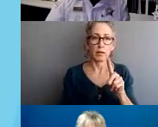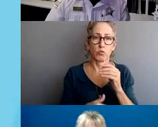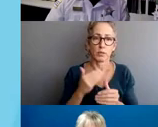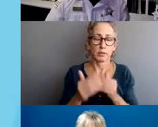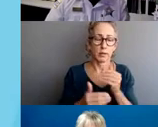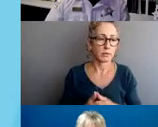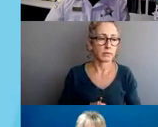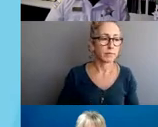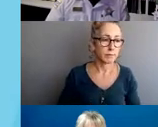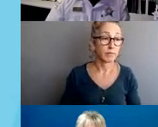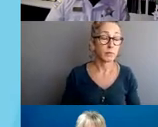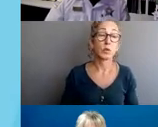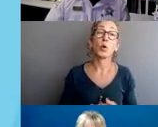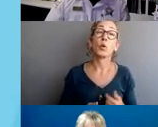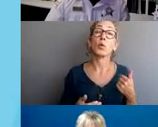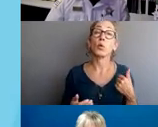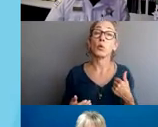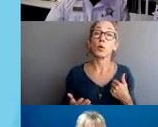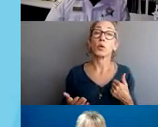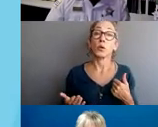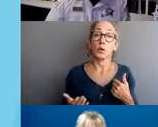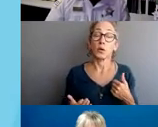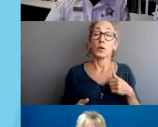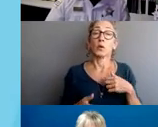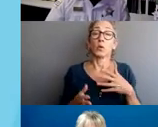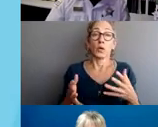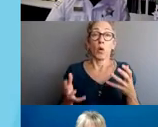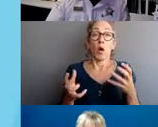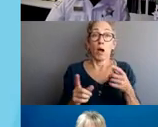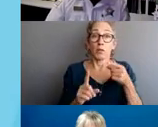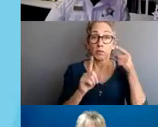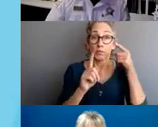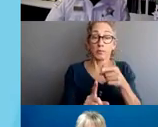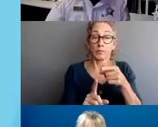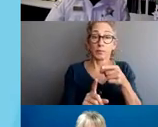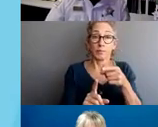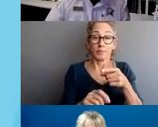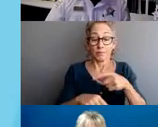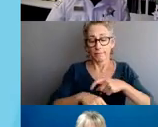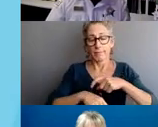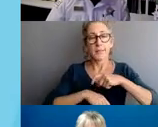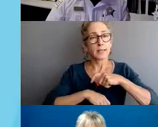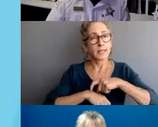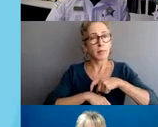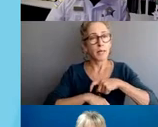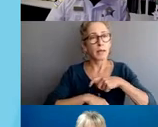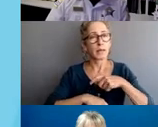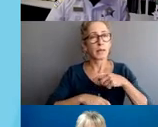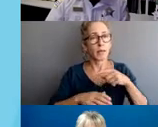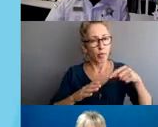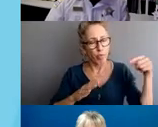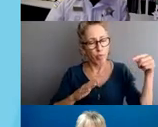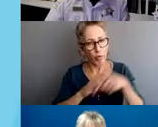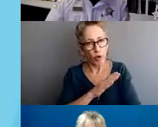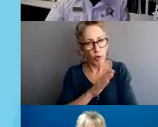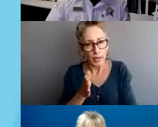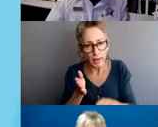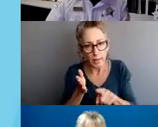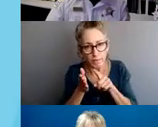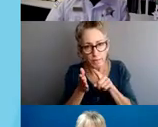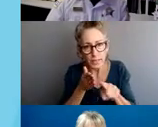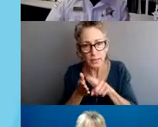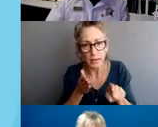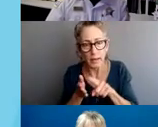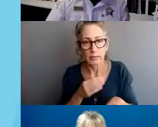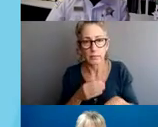is to thoroughly, fairly, timely, and efficiently investigate all complaints of misconduct, whether from